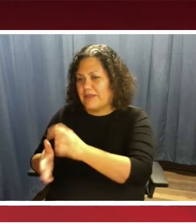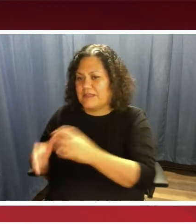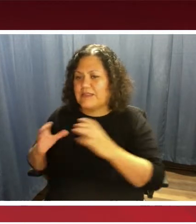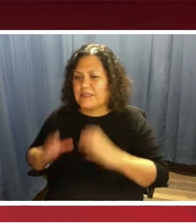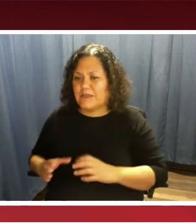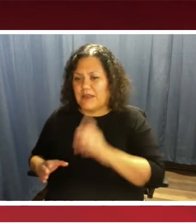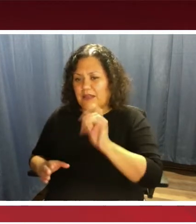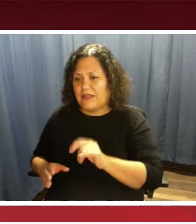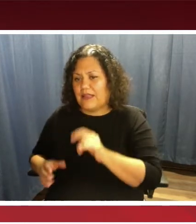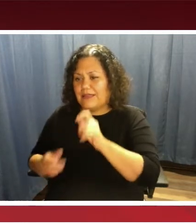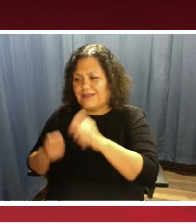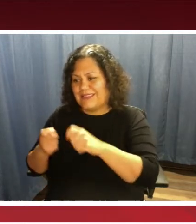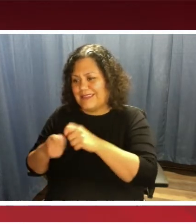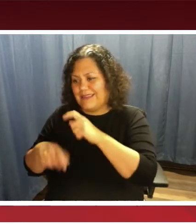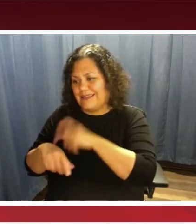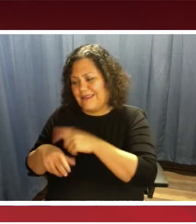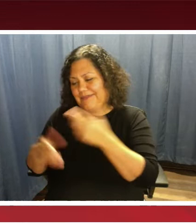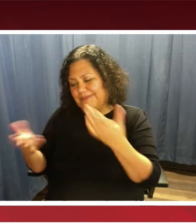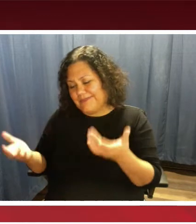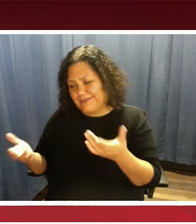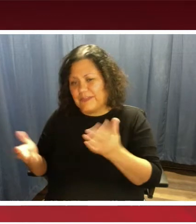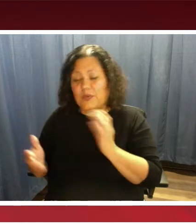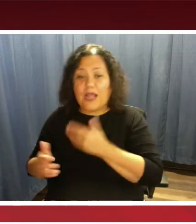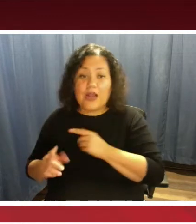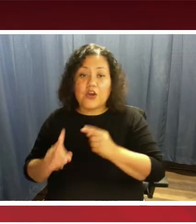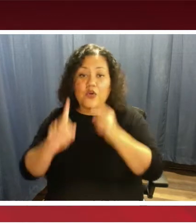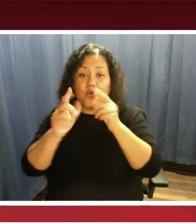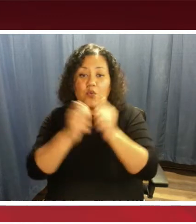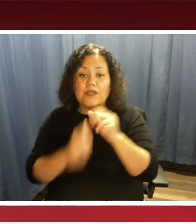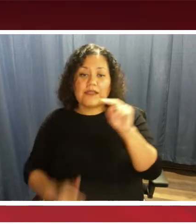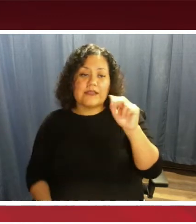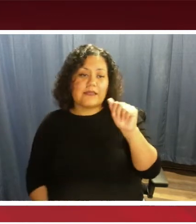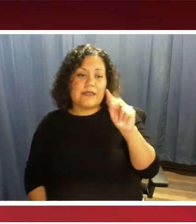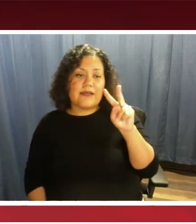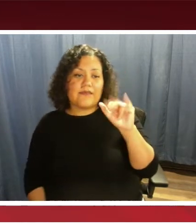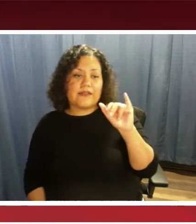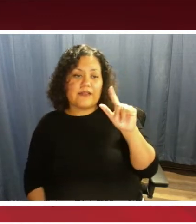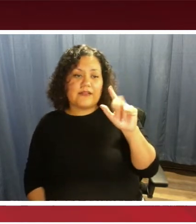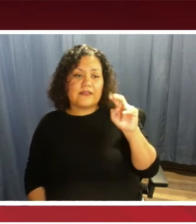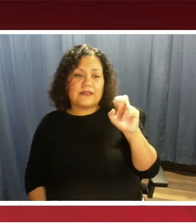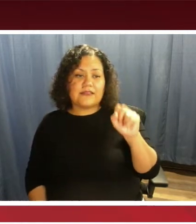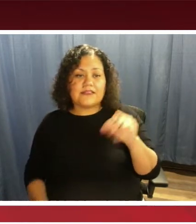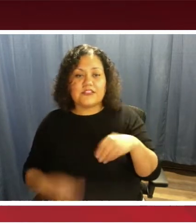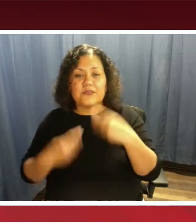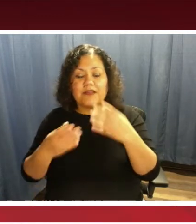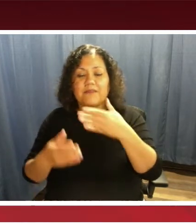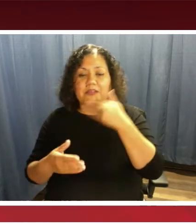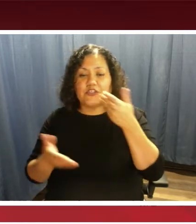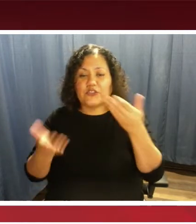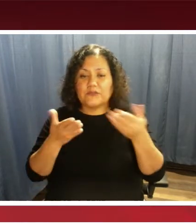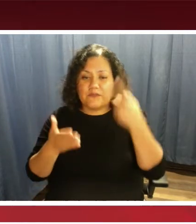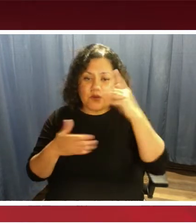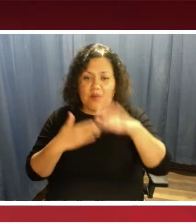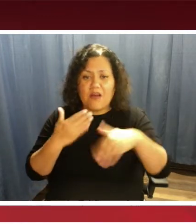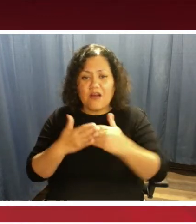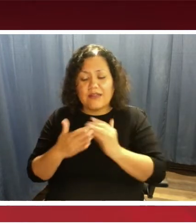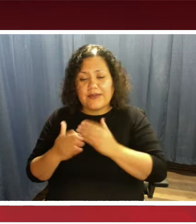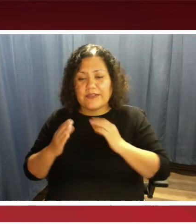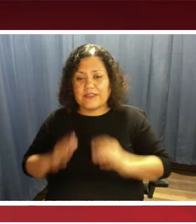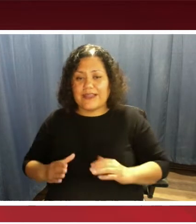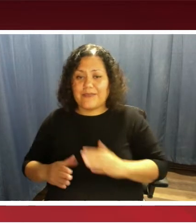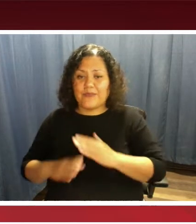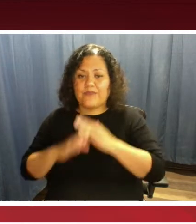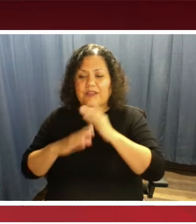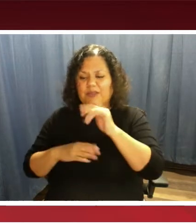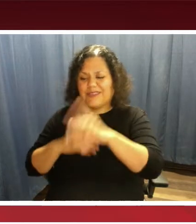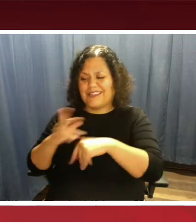precise moment. So our goal with NaviLens is to provide better service for all of our customers and keep situations like this from happening.